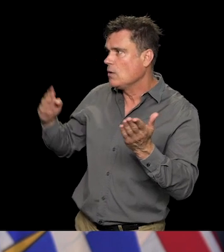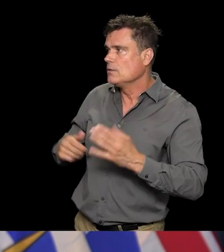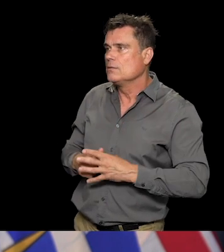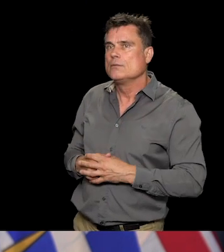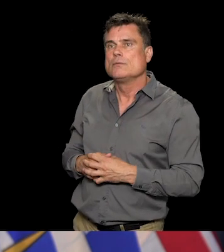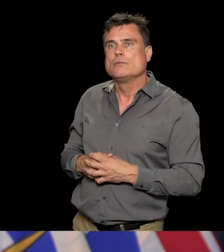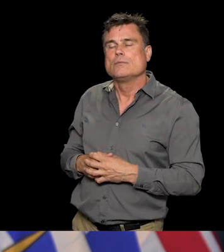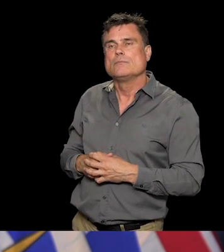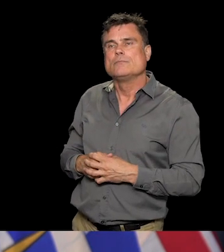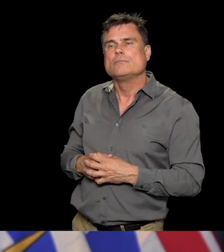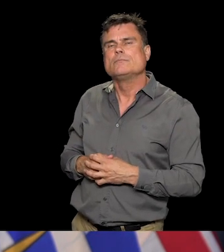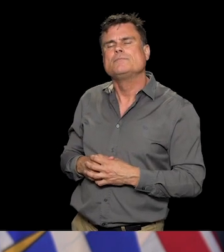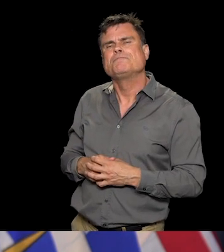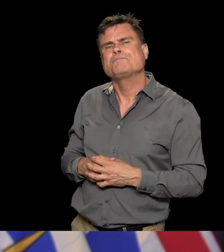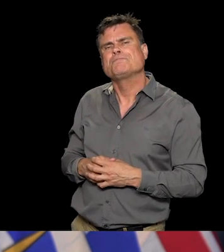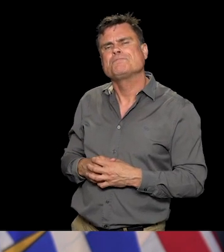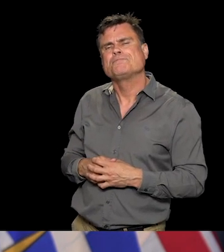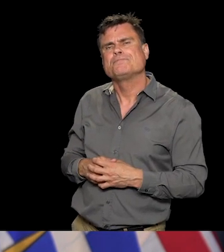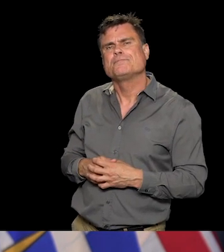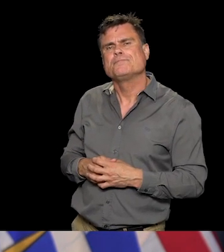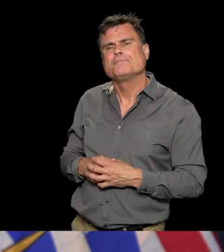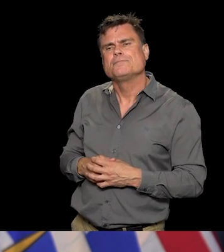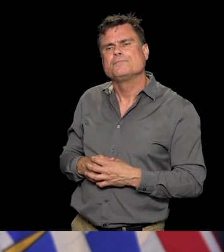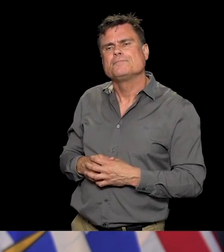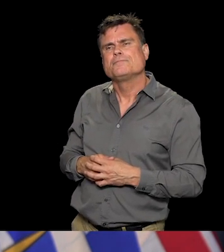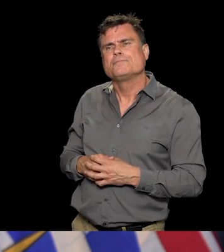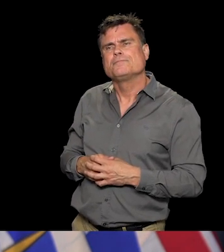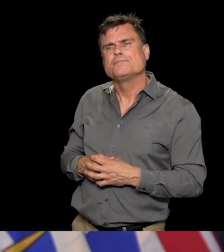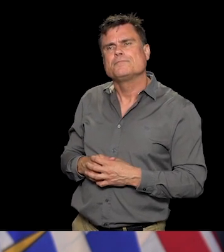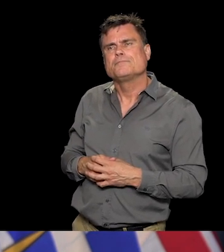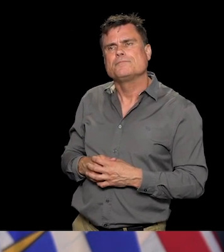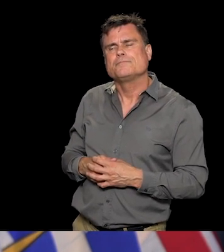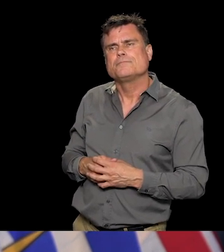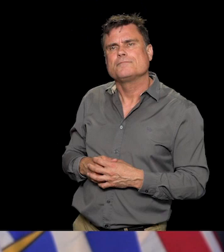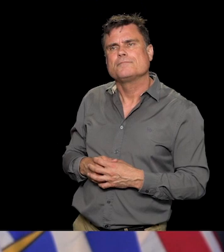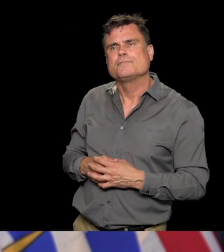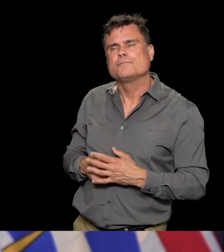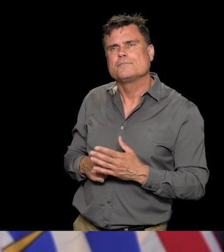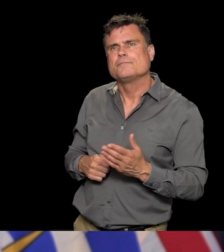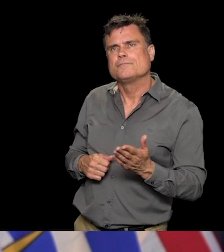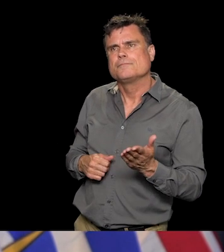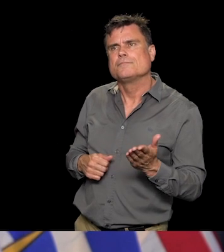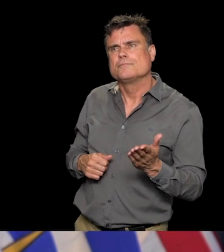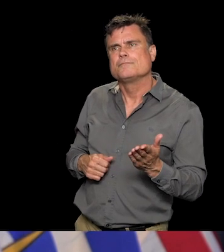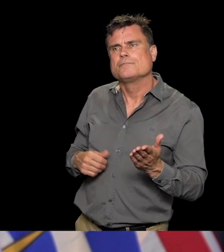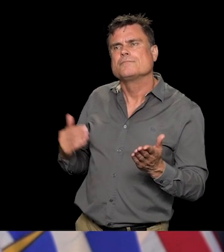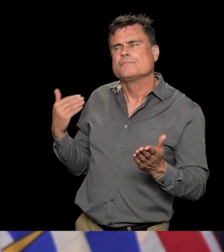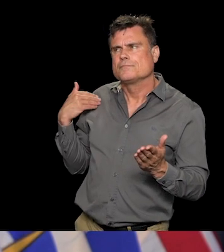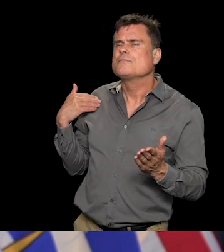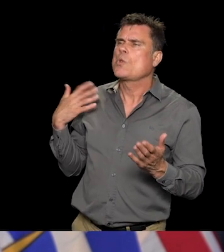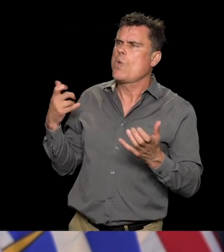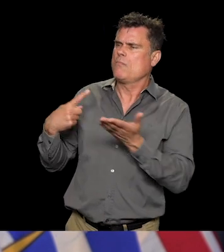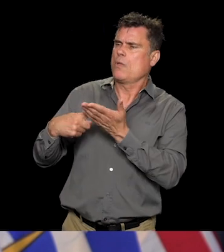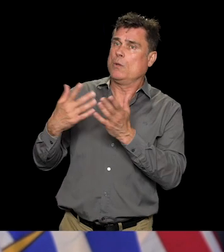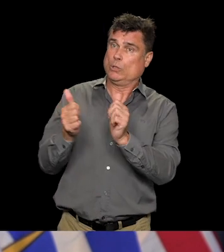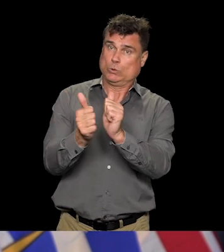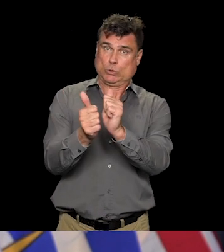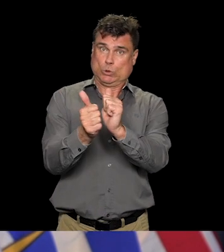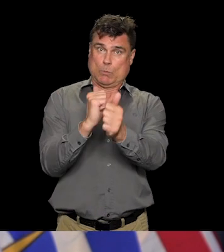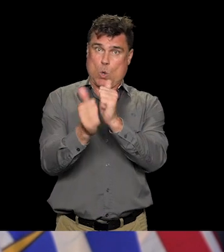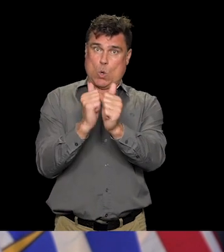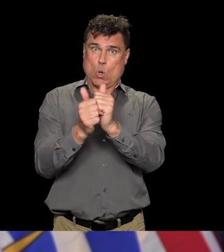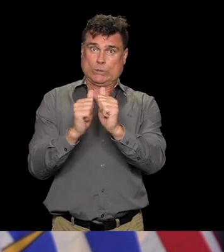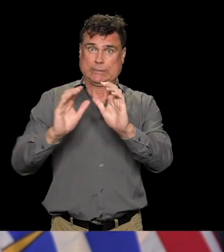Hi Dr. Henry. I know you've mentioned in the past that work is being done on sports teams and when sports teams can work